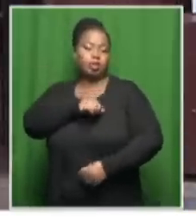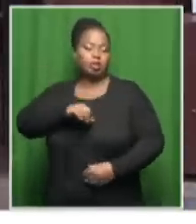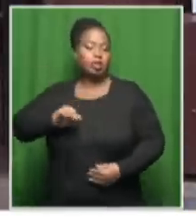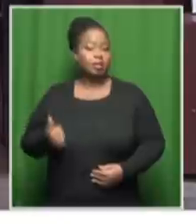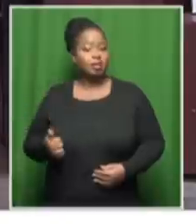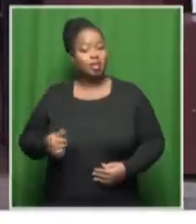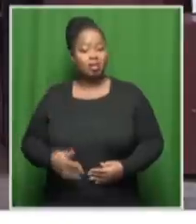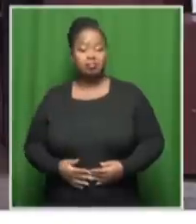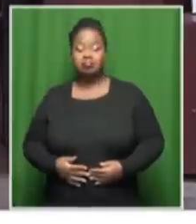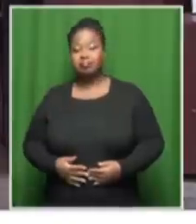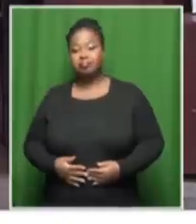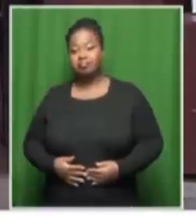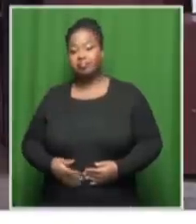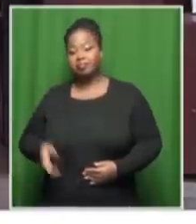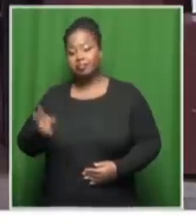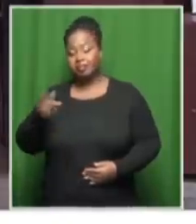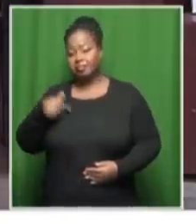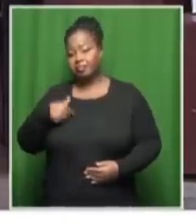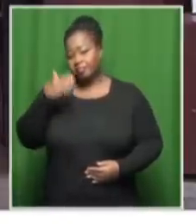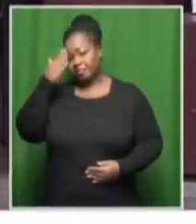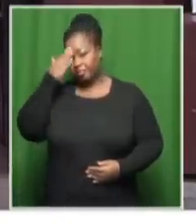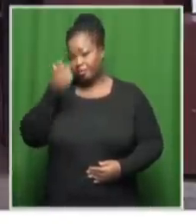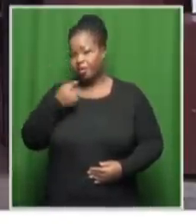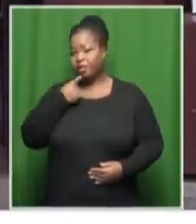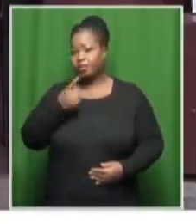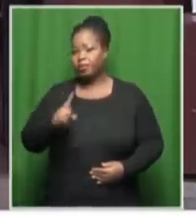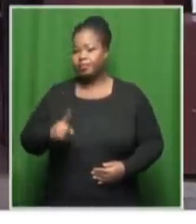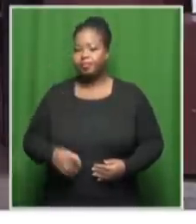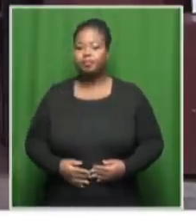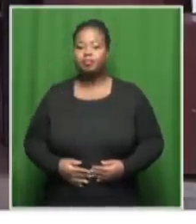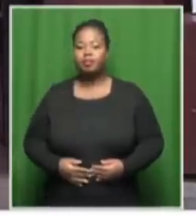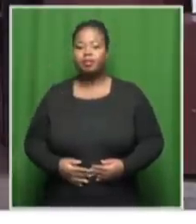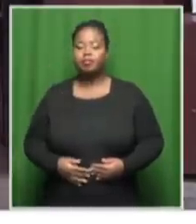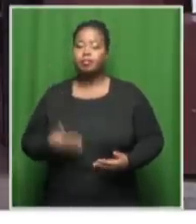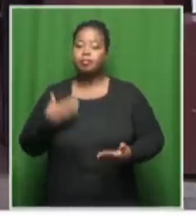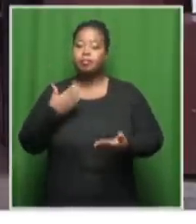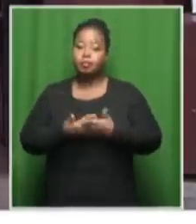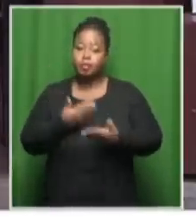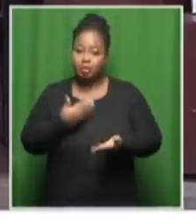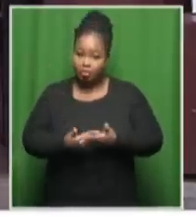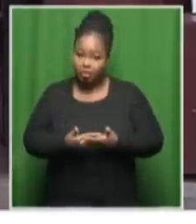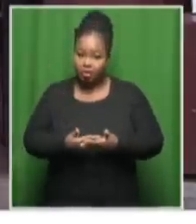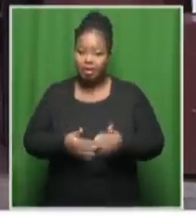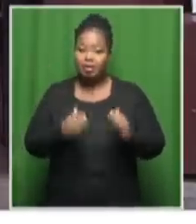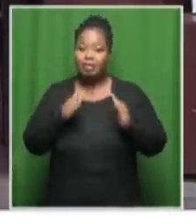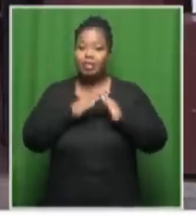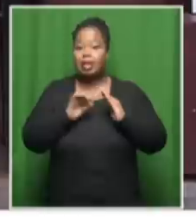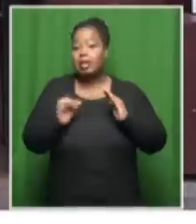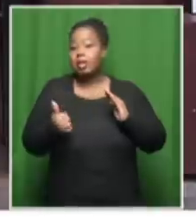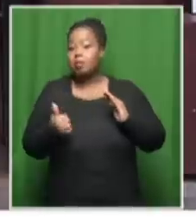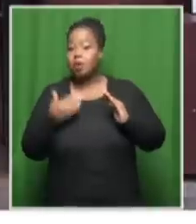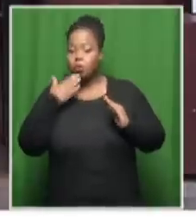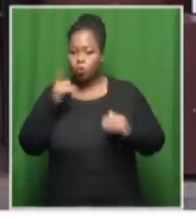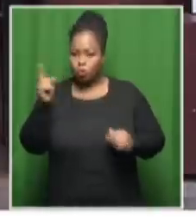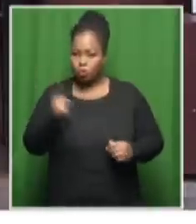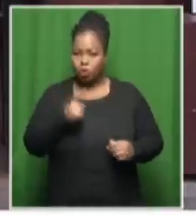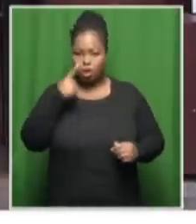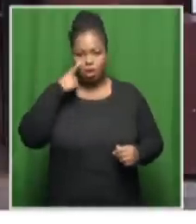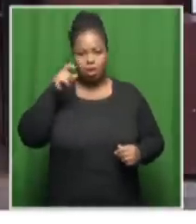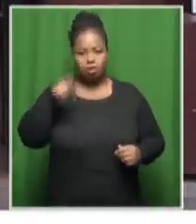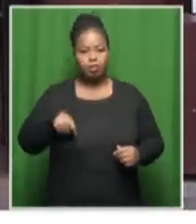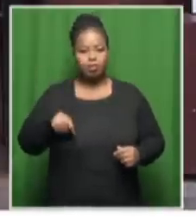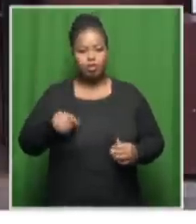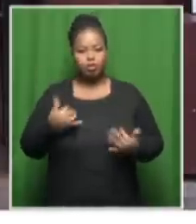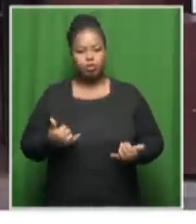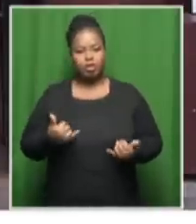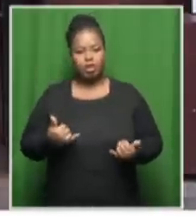what I might understand at this particular point, there's a huge possibility that this neighbor who will be taking the stand here this morning